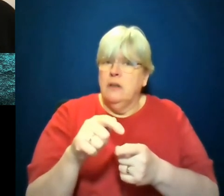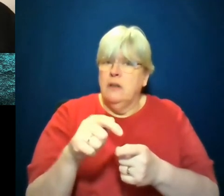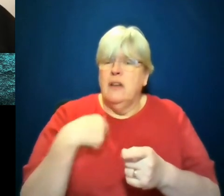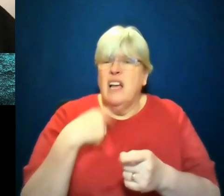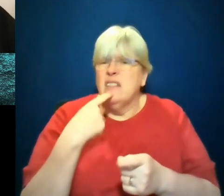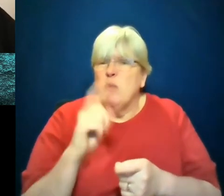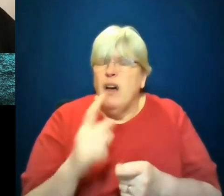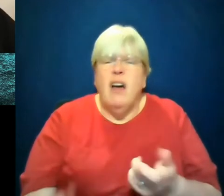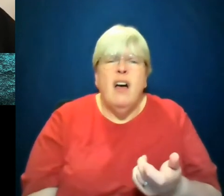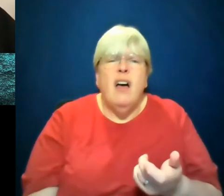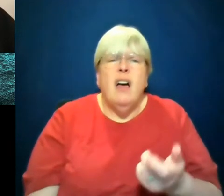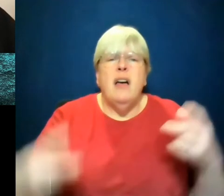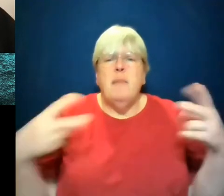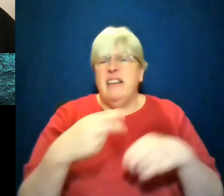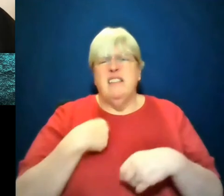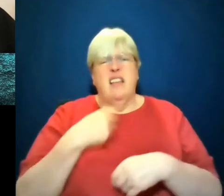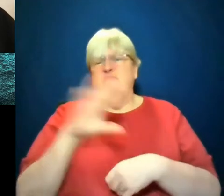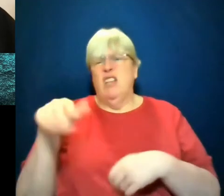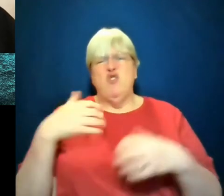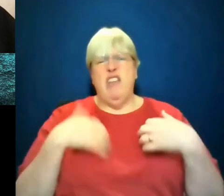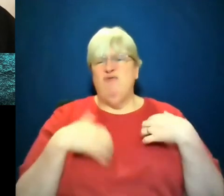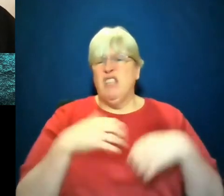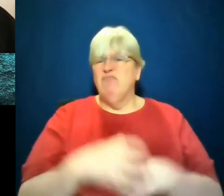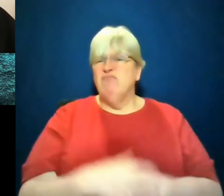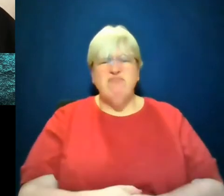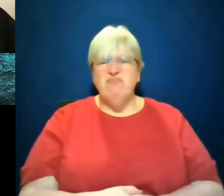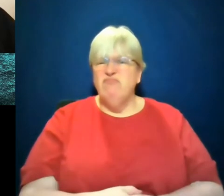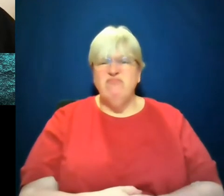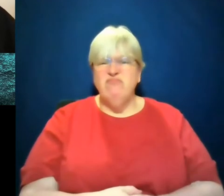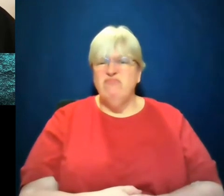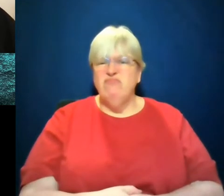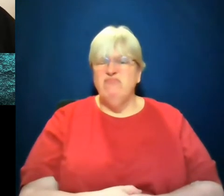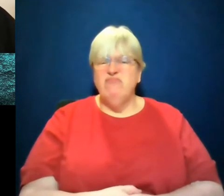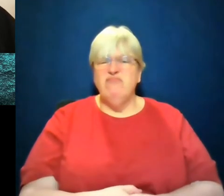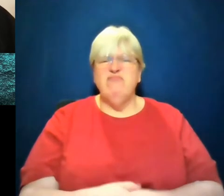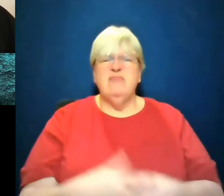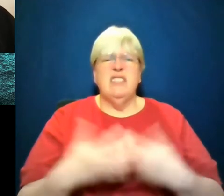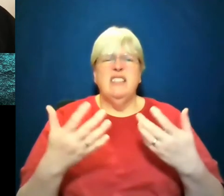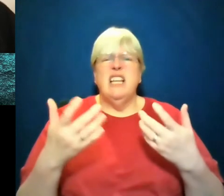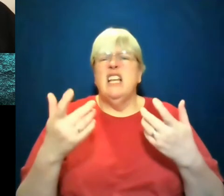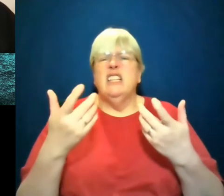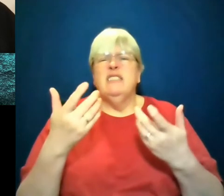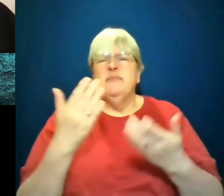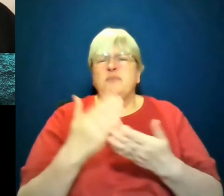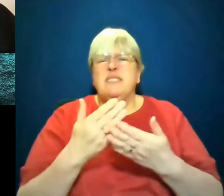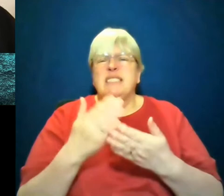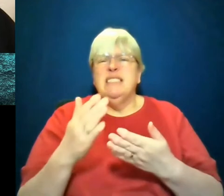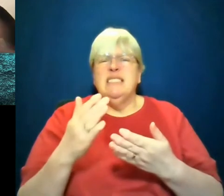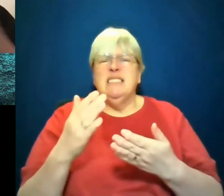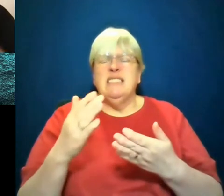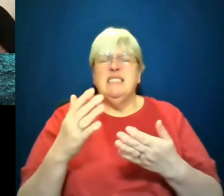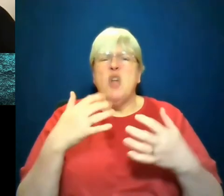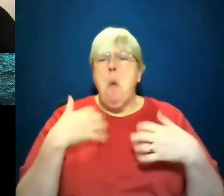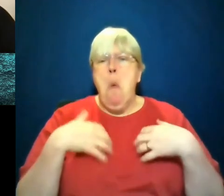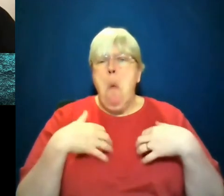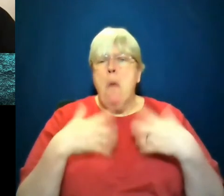but, but my editor was like, no, that's not that, it's just not that interesting or not that the stakes aren't high enough. And